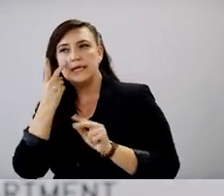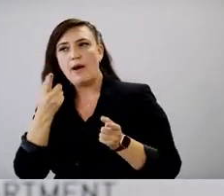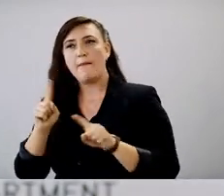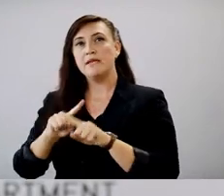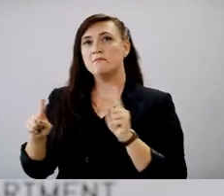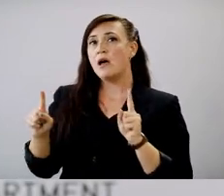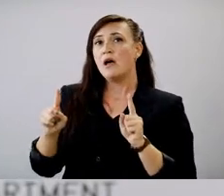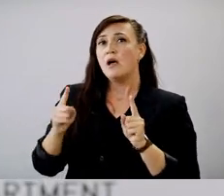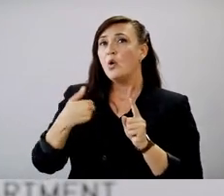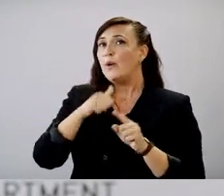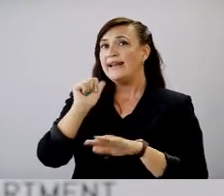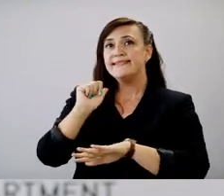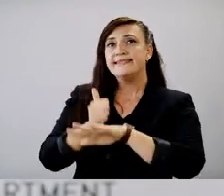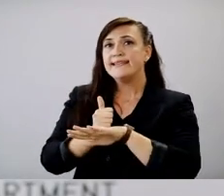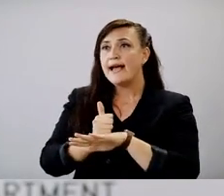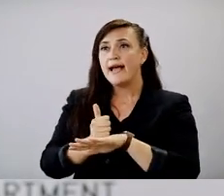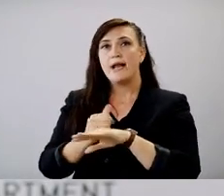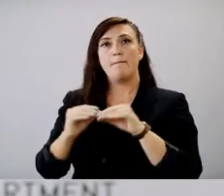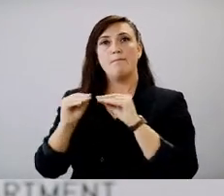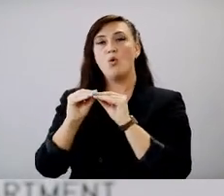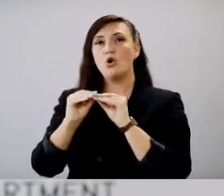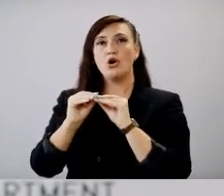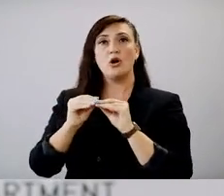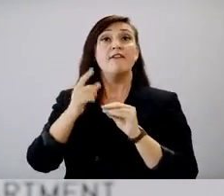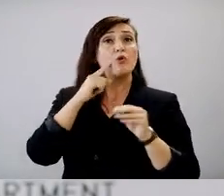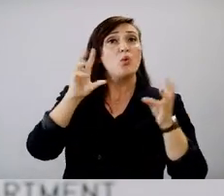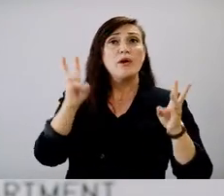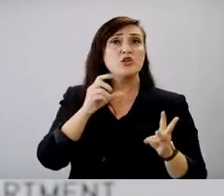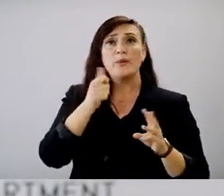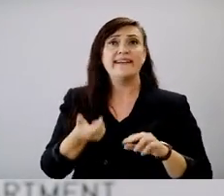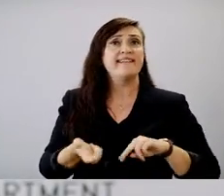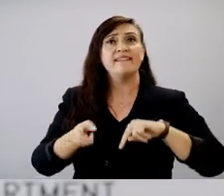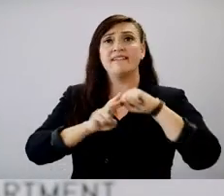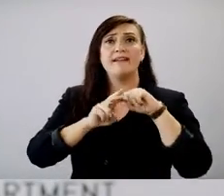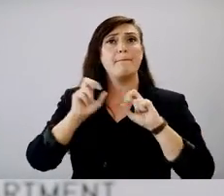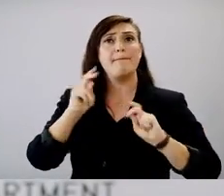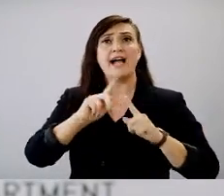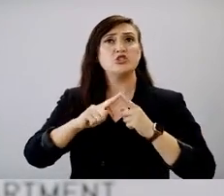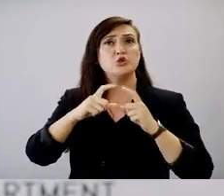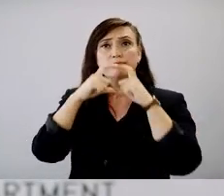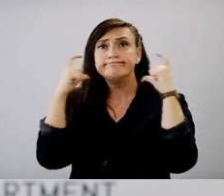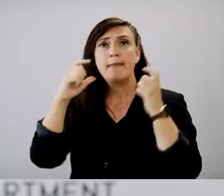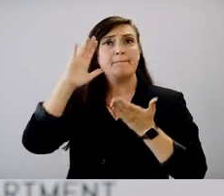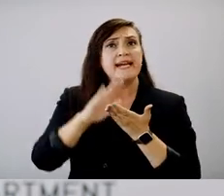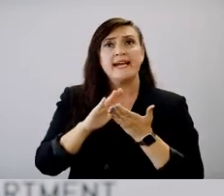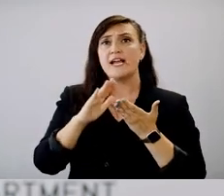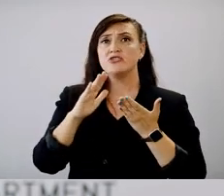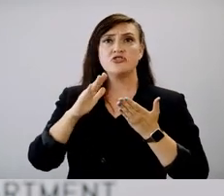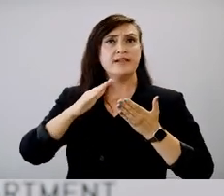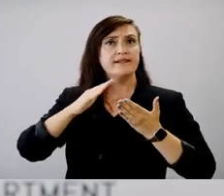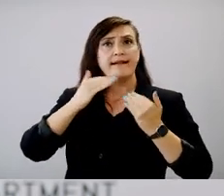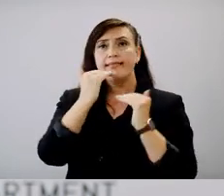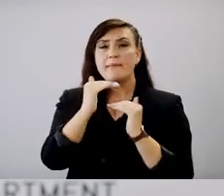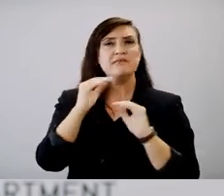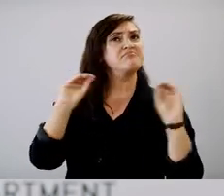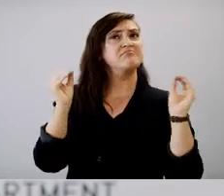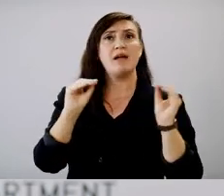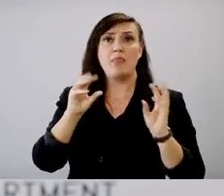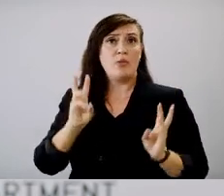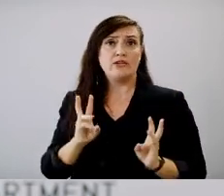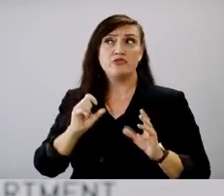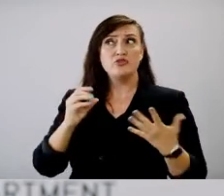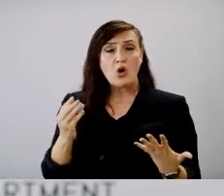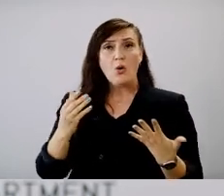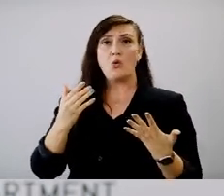additional mitigation strategies back in the winter. Um, so I would imagine that we will just, our recommendation